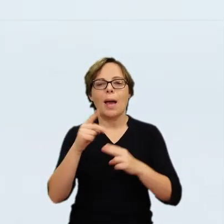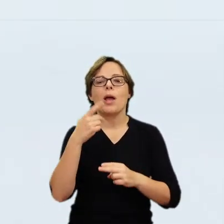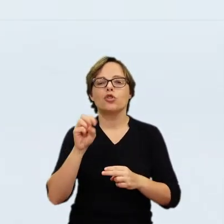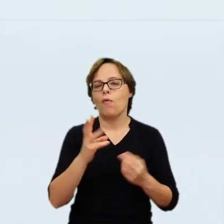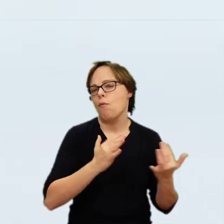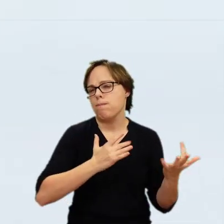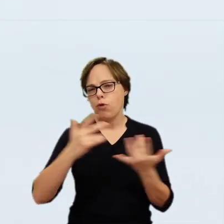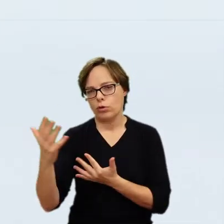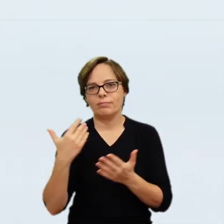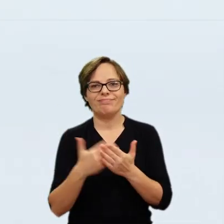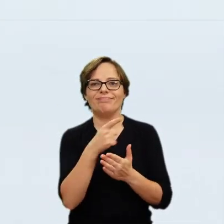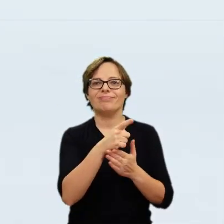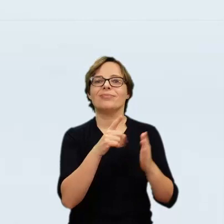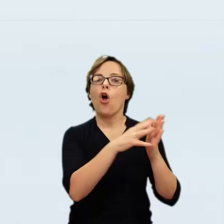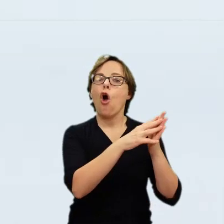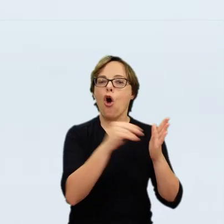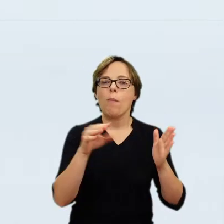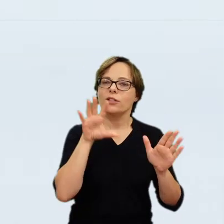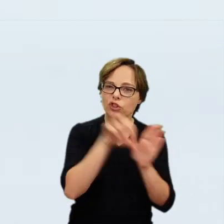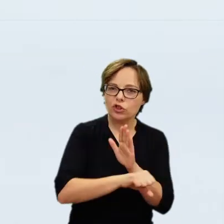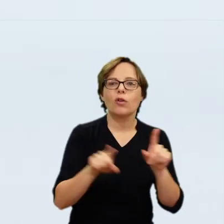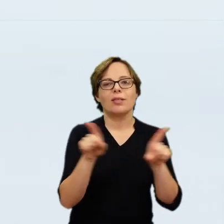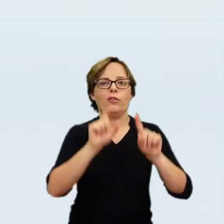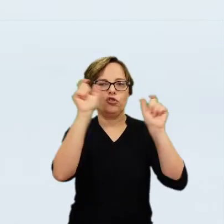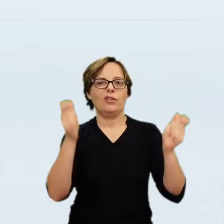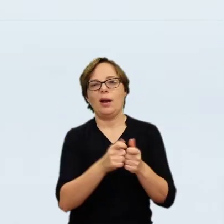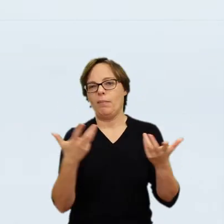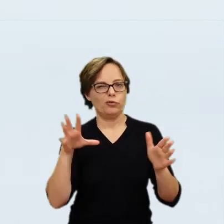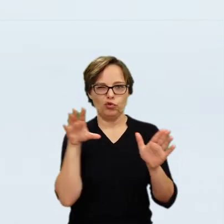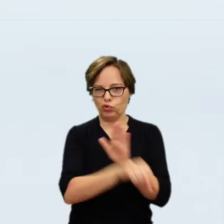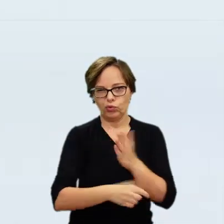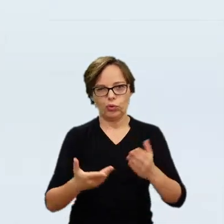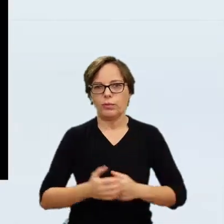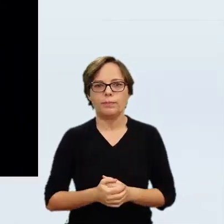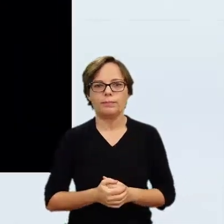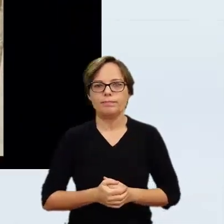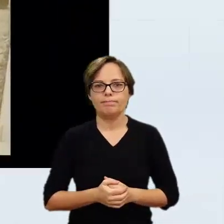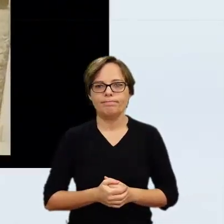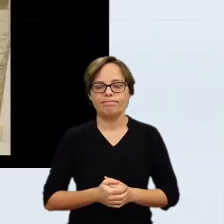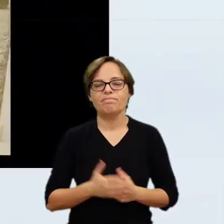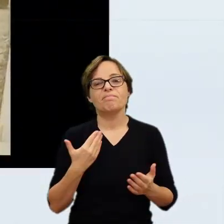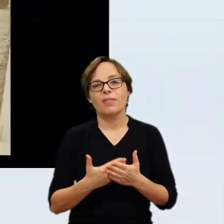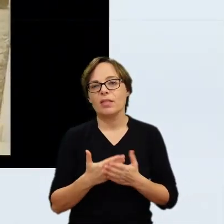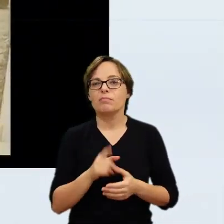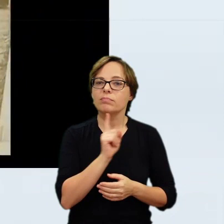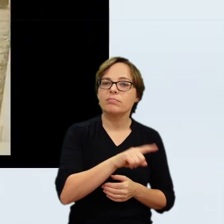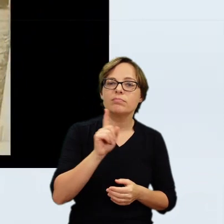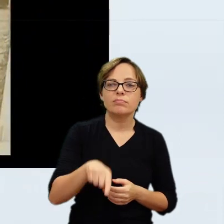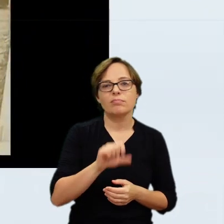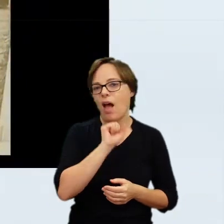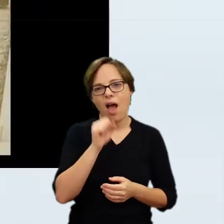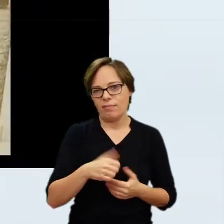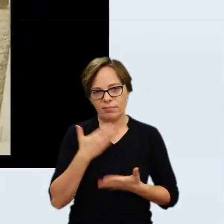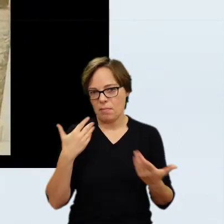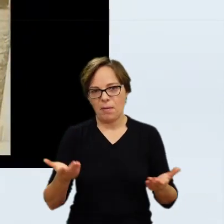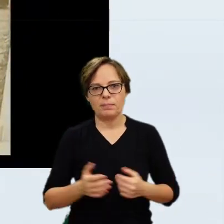Except for the two documented trips in 1833 and 1877, as far as we know, the painting had never left Gicouf for